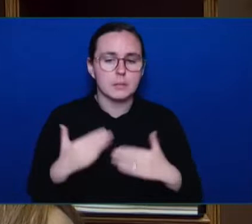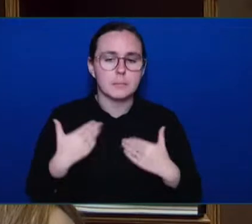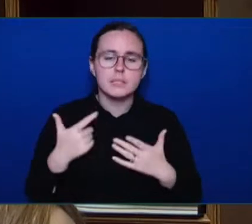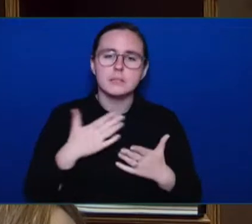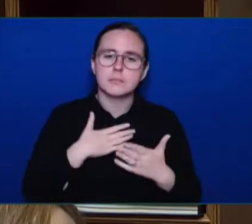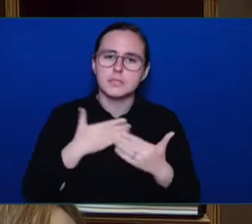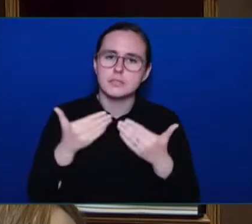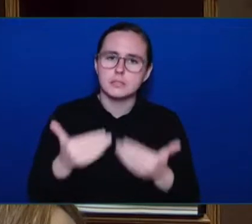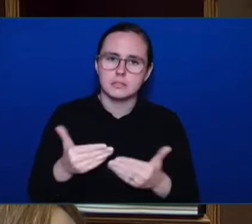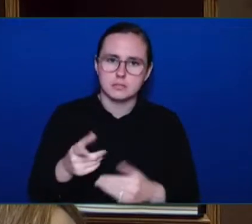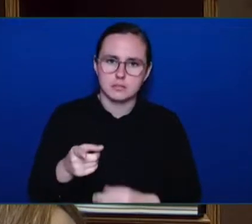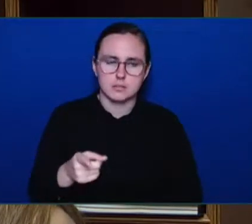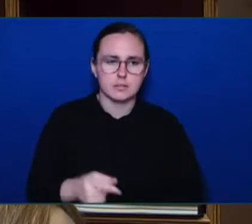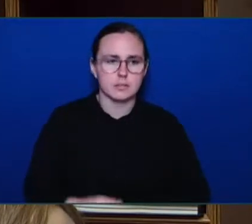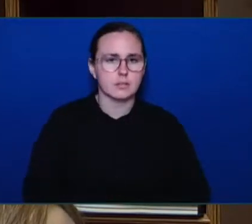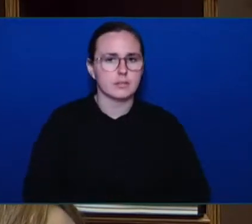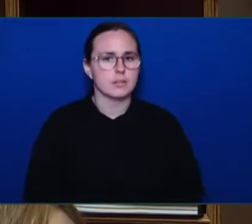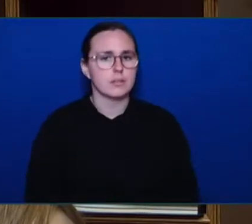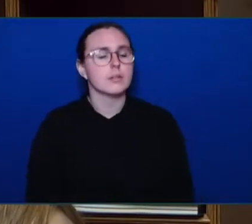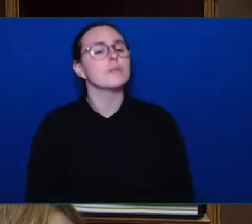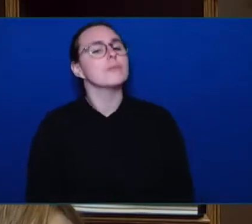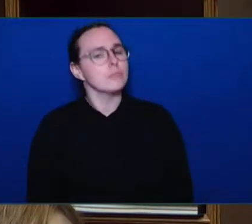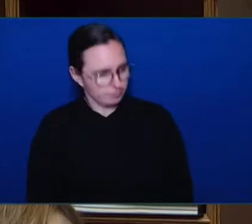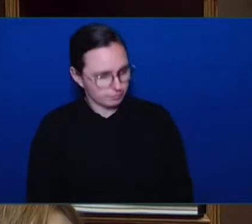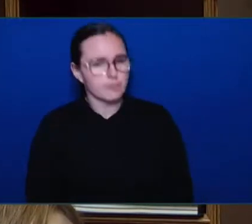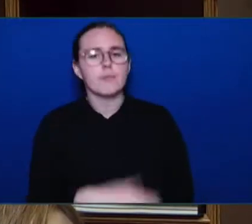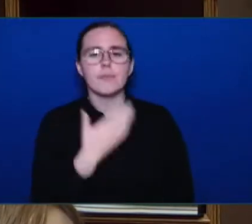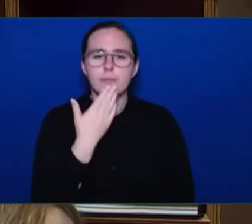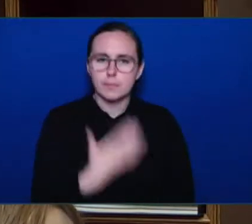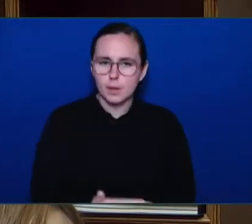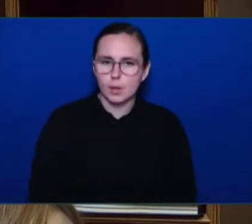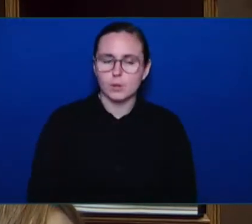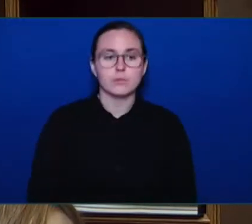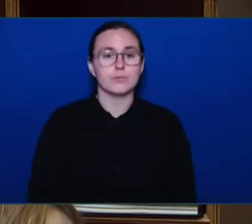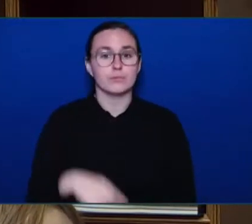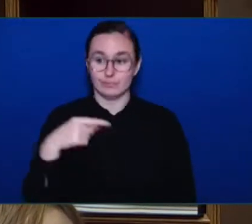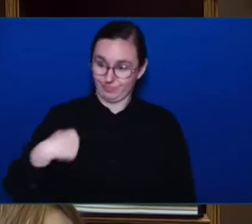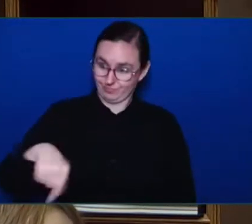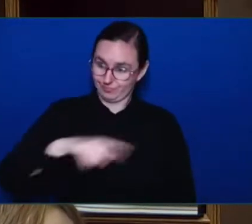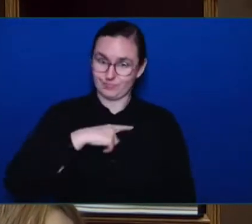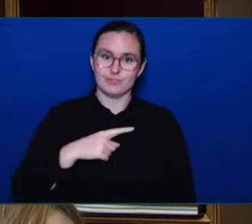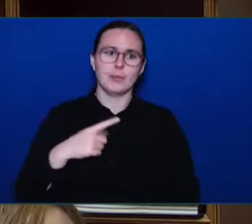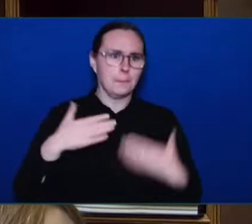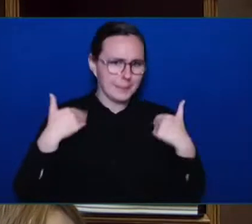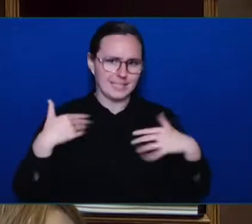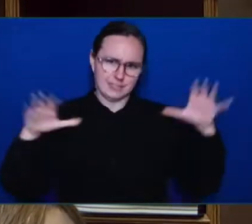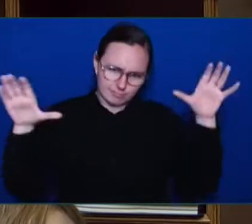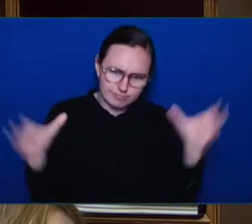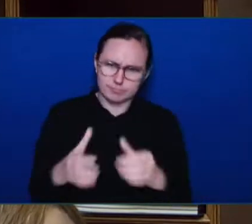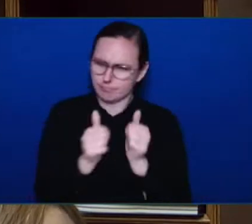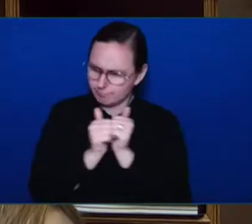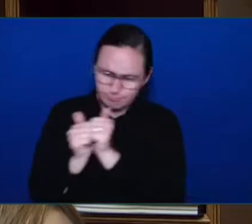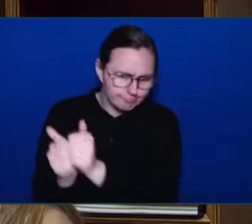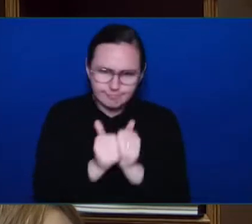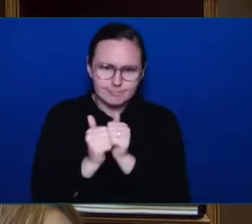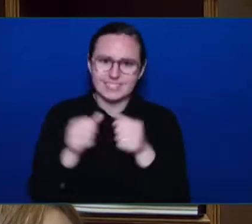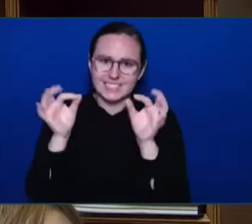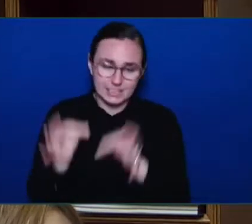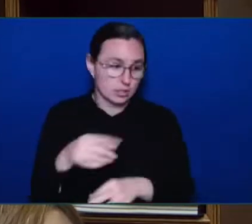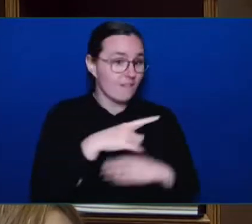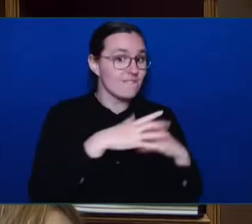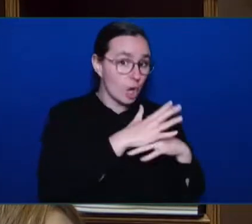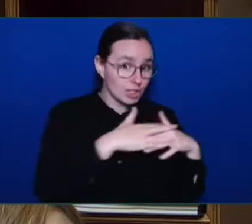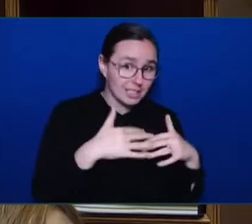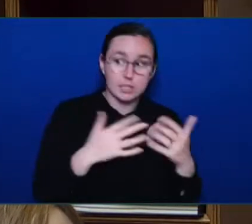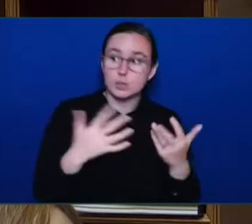This is a Cabinet-level decision. We were asked by the Nations to provide a letter of support for November. That is the timeline